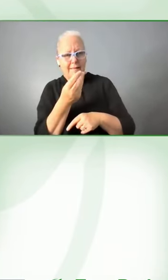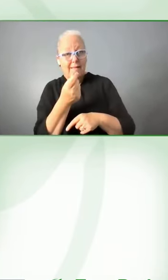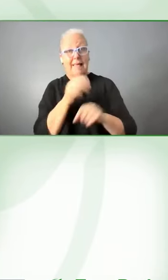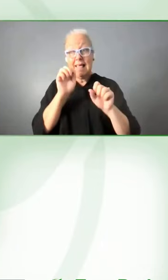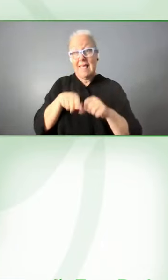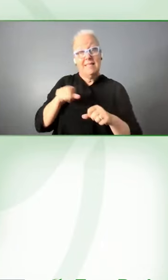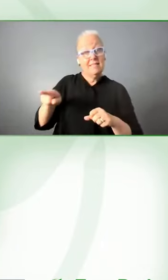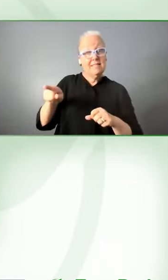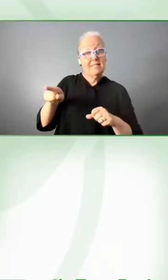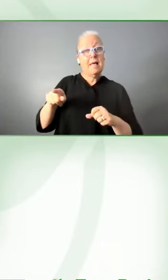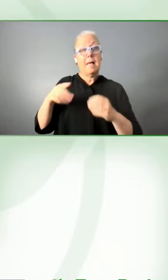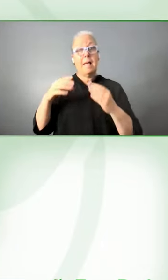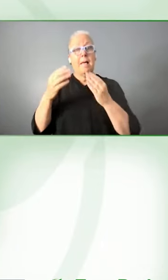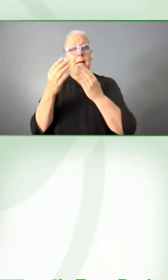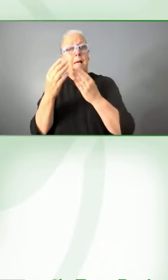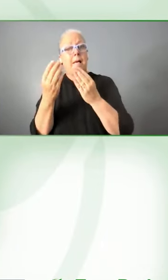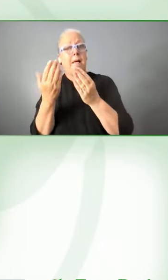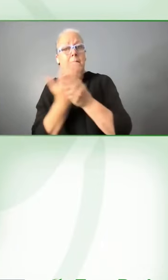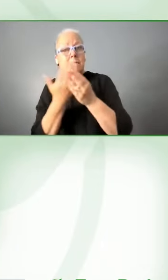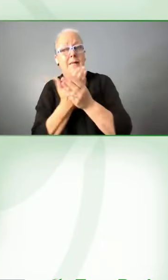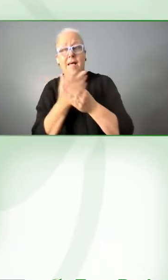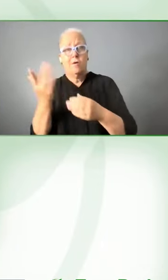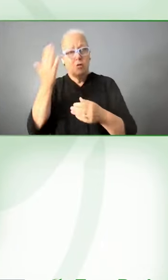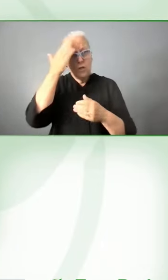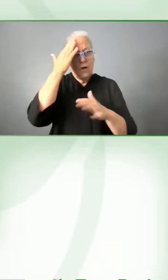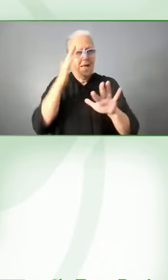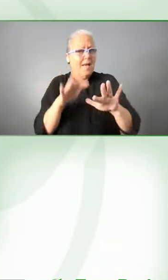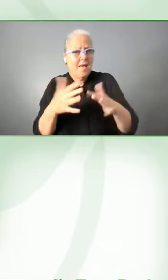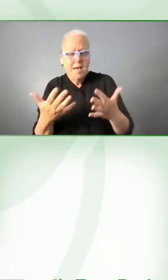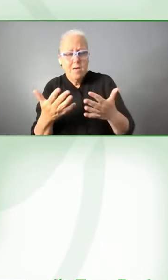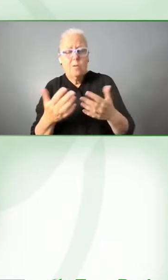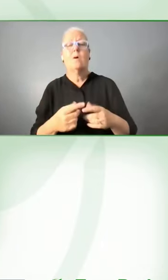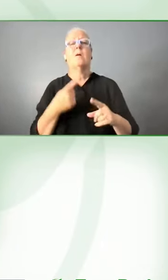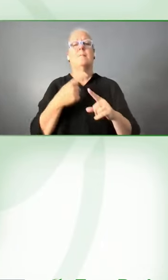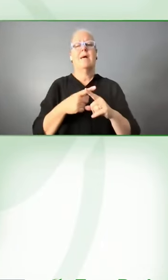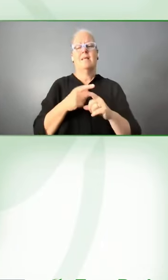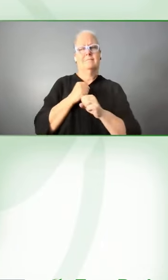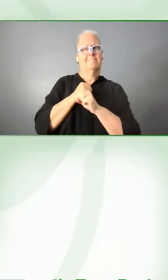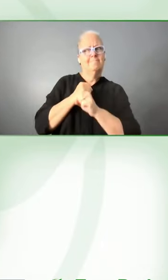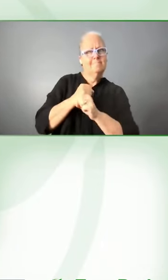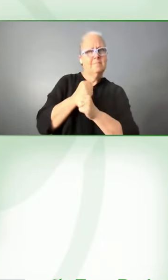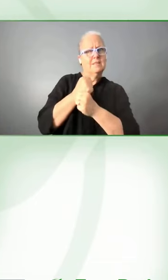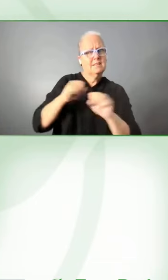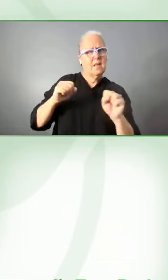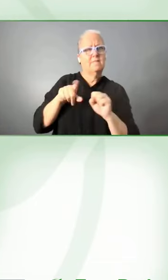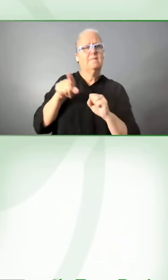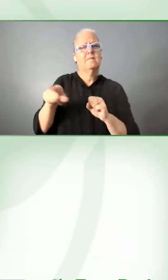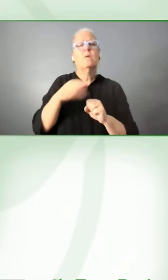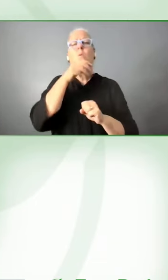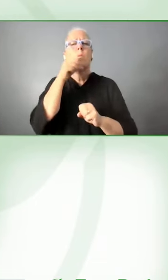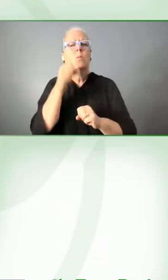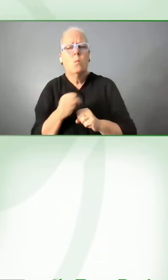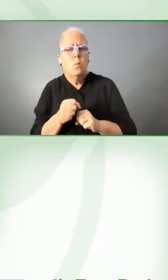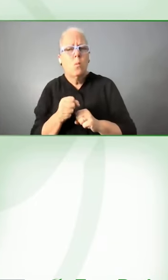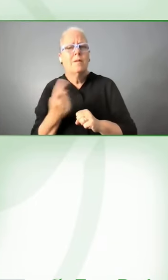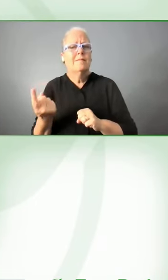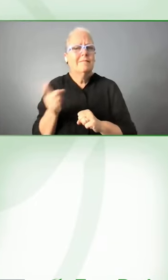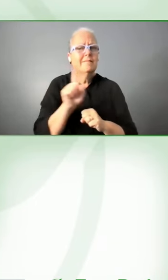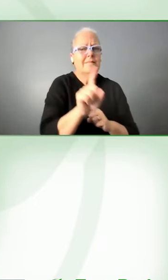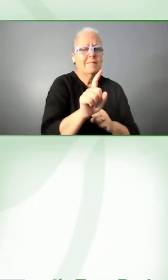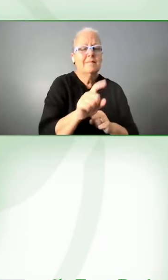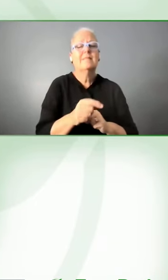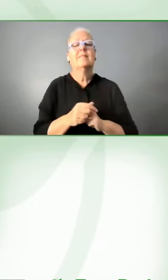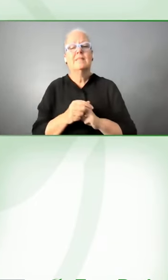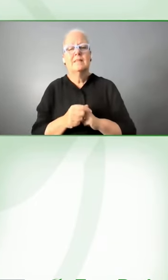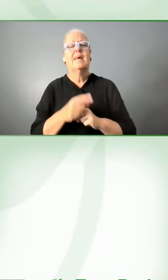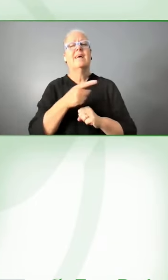is also really important and the protection of the elderly and everybody from the, you know, the terrible fraud and scams that